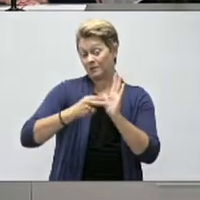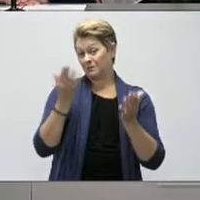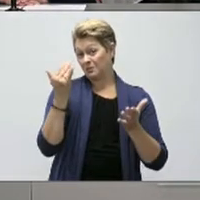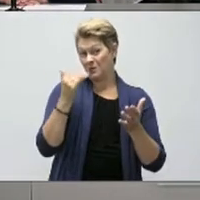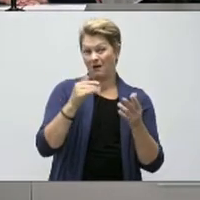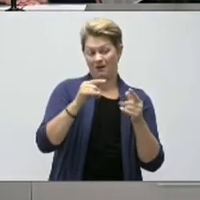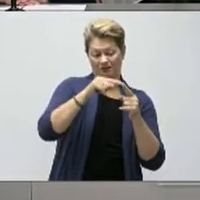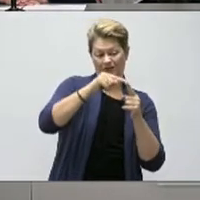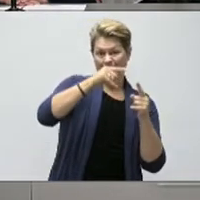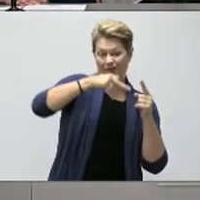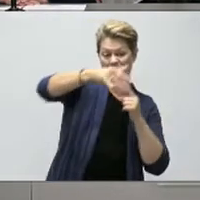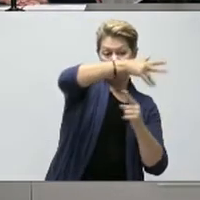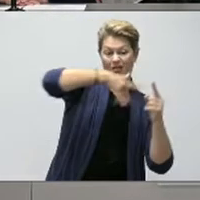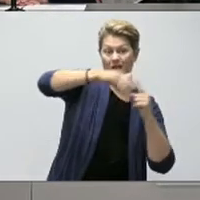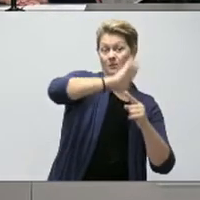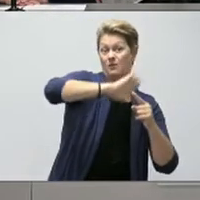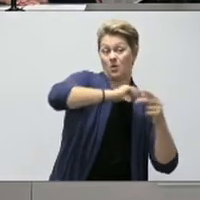difficult.